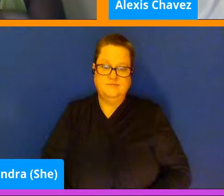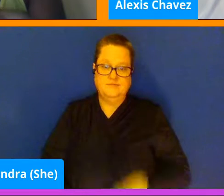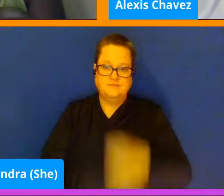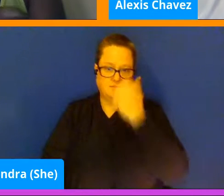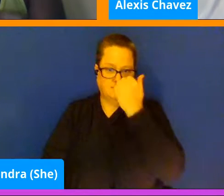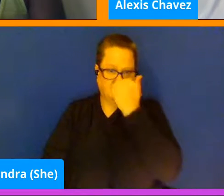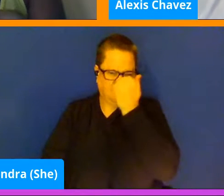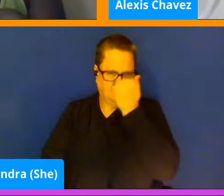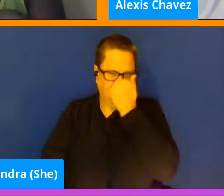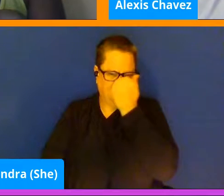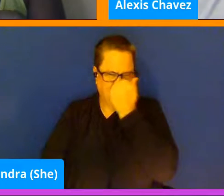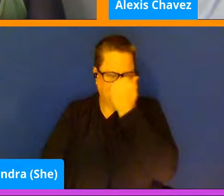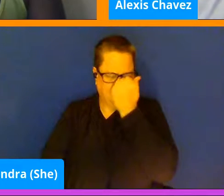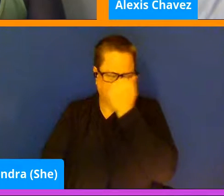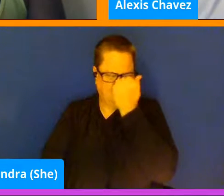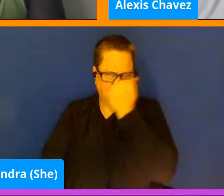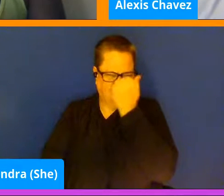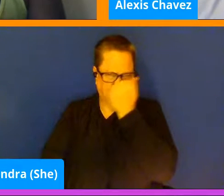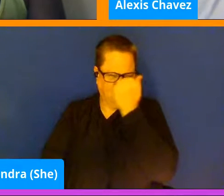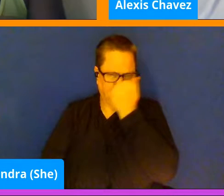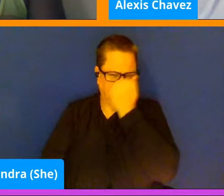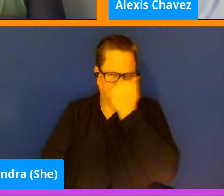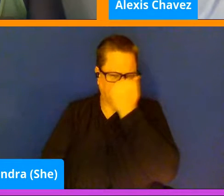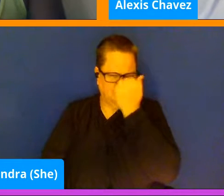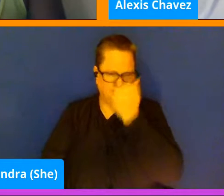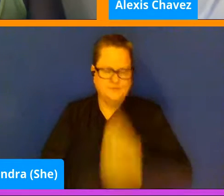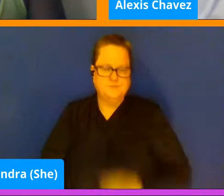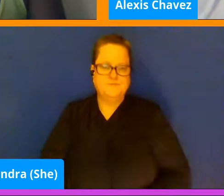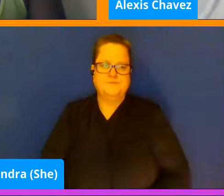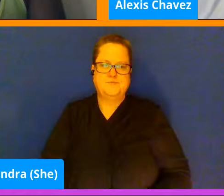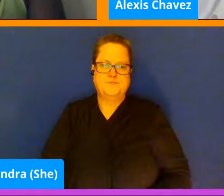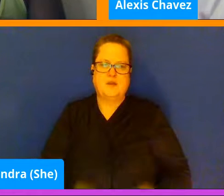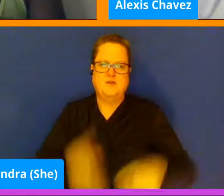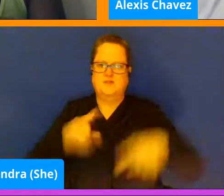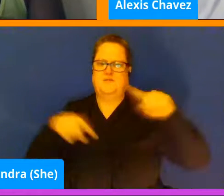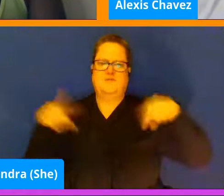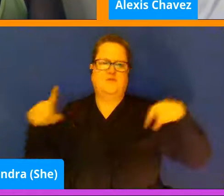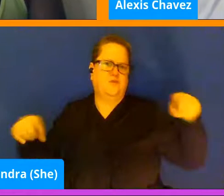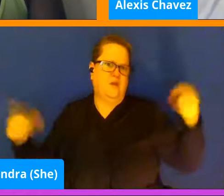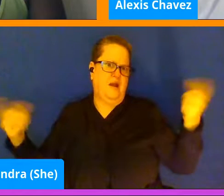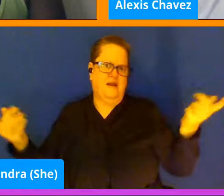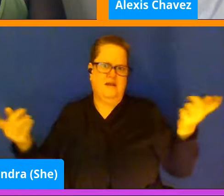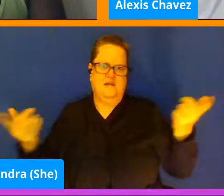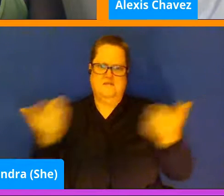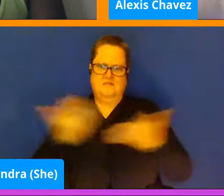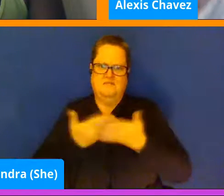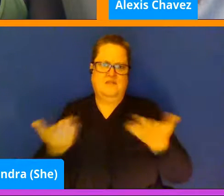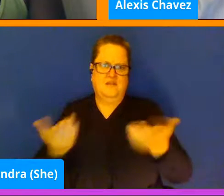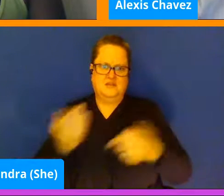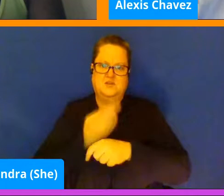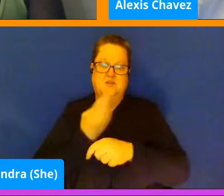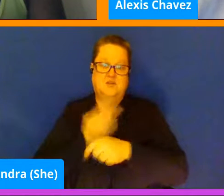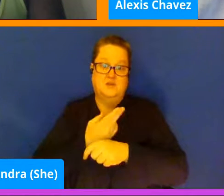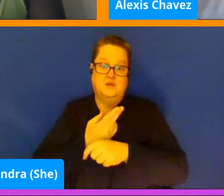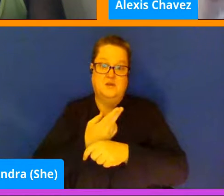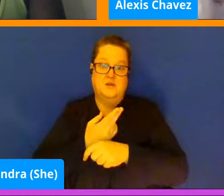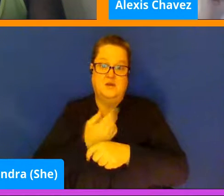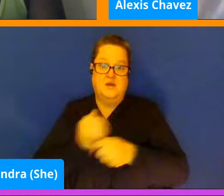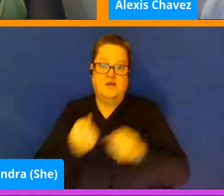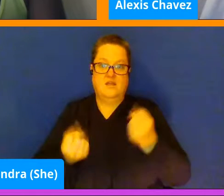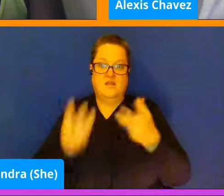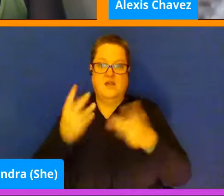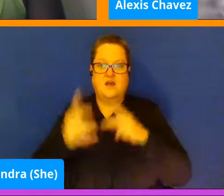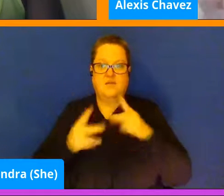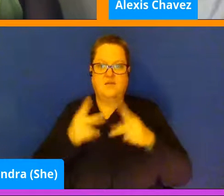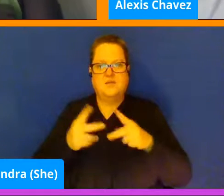And so there's a wide variety, and if you're not really sure, sometimes people have a bit of an inkling.